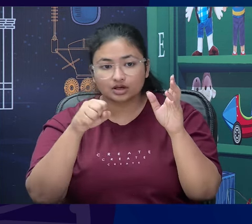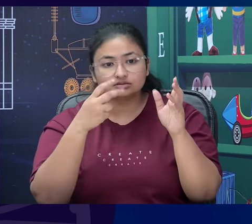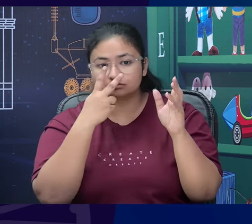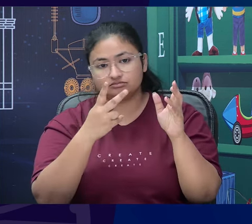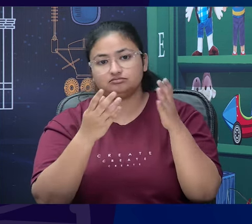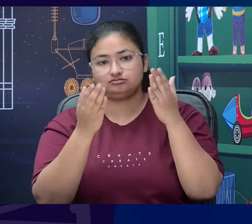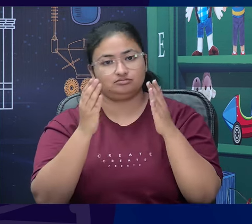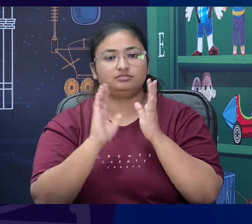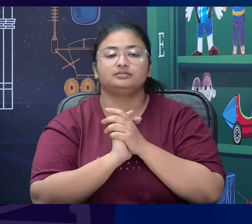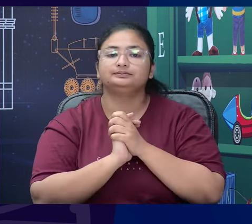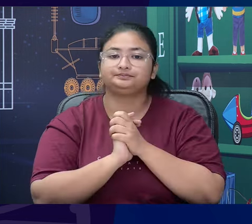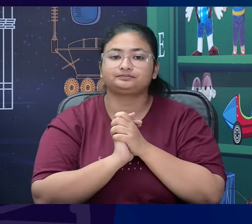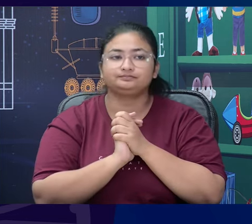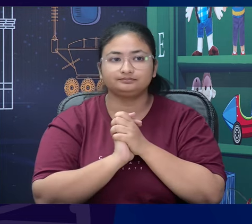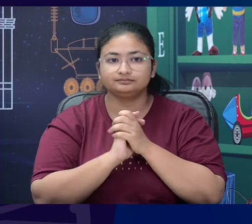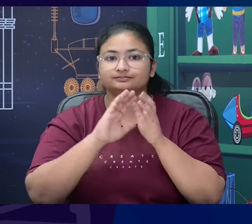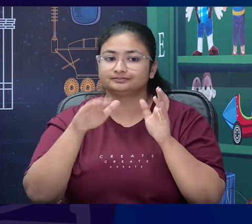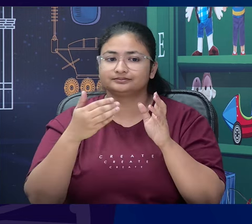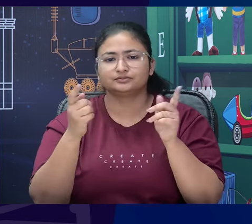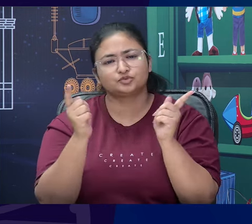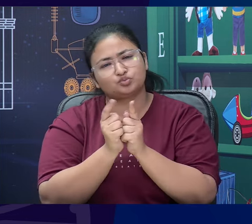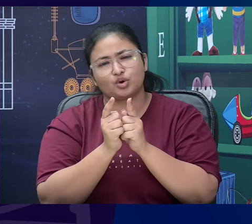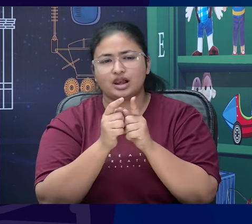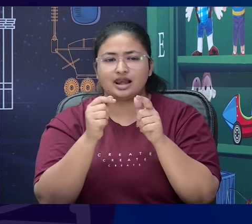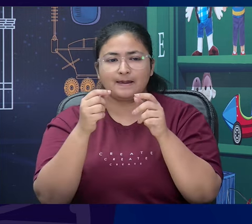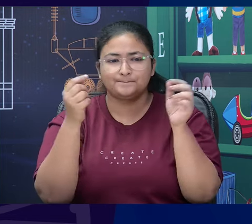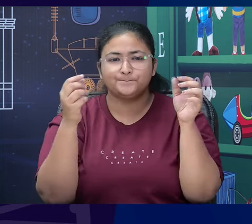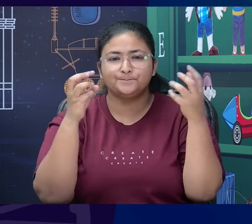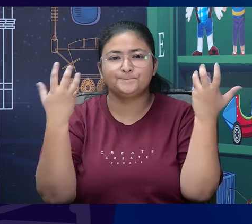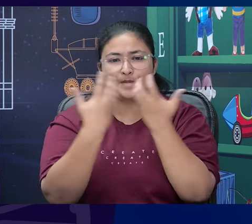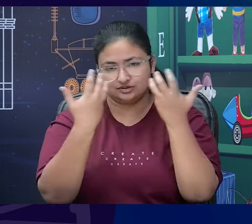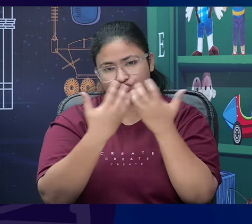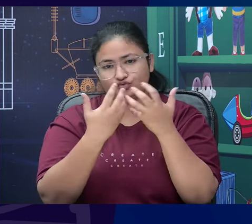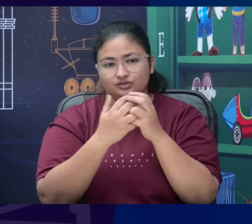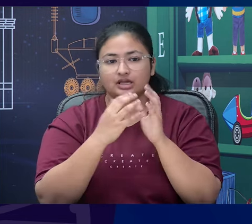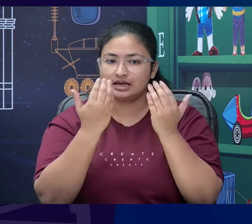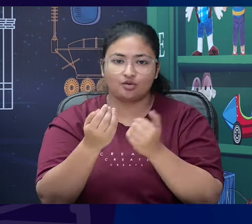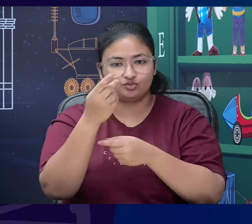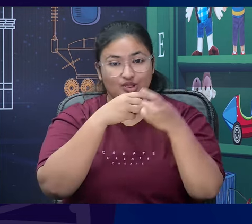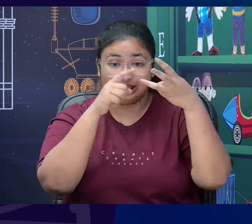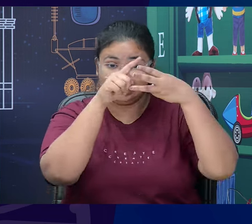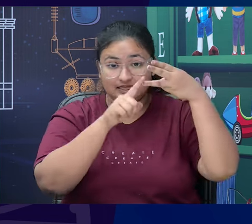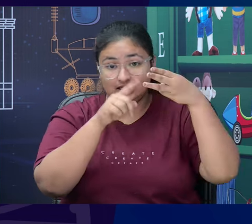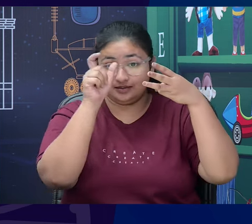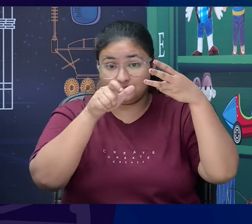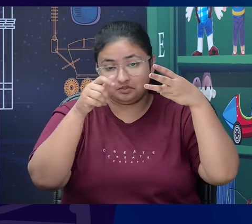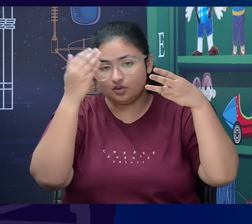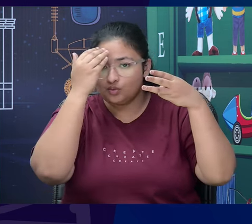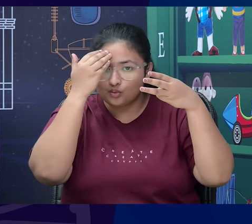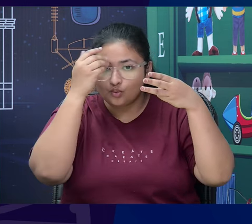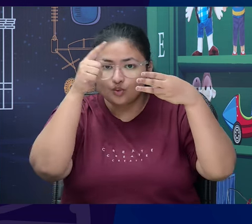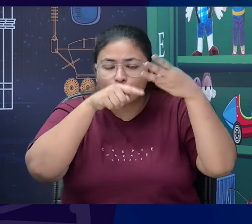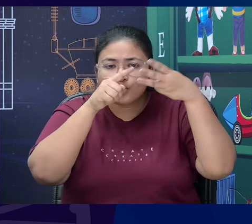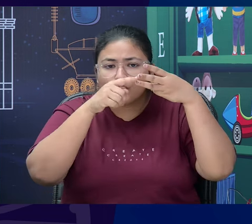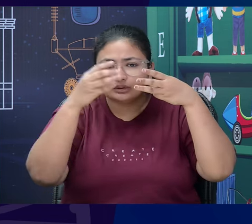also have another small activity. Now that we have we know about the characters I want you to match the characteristics of these